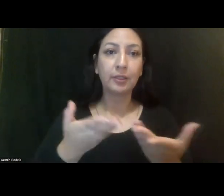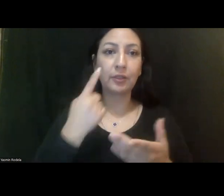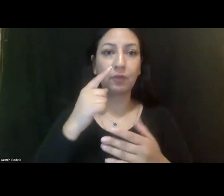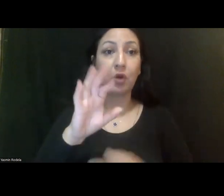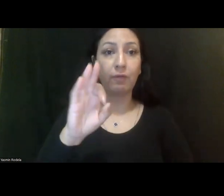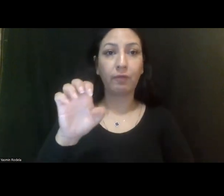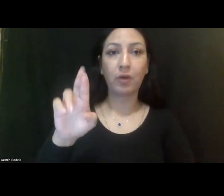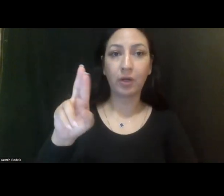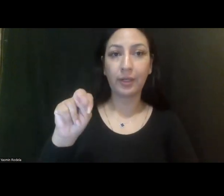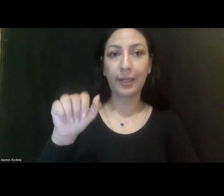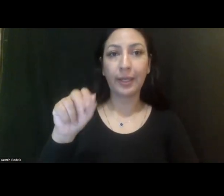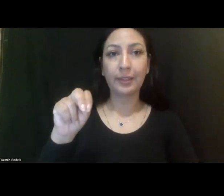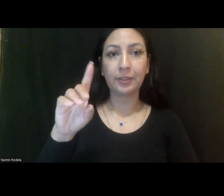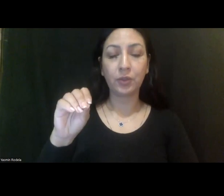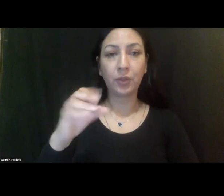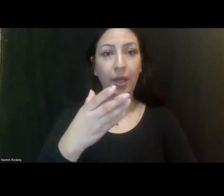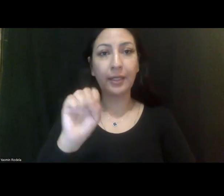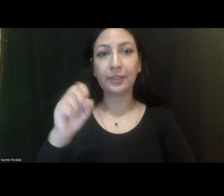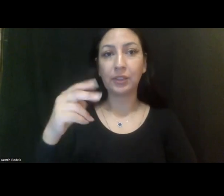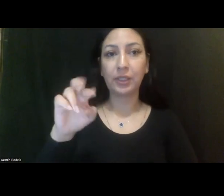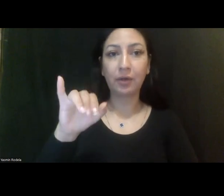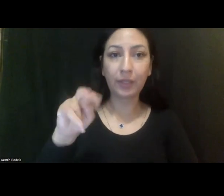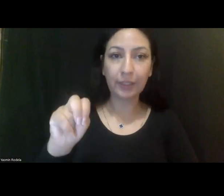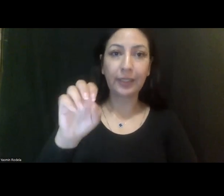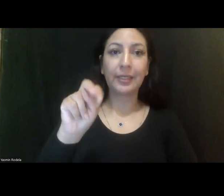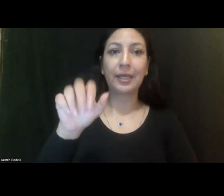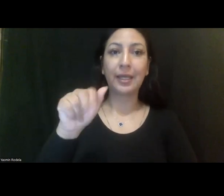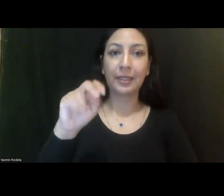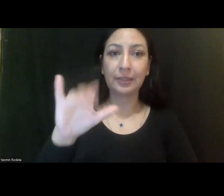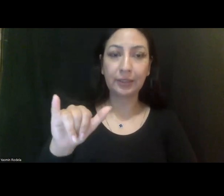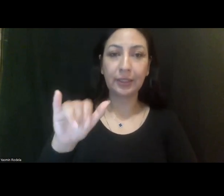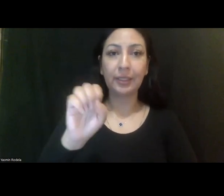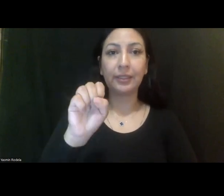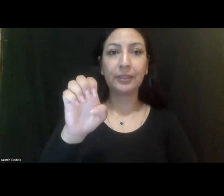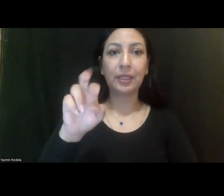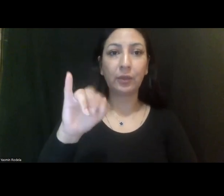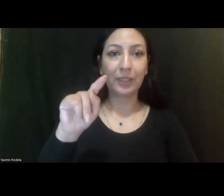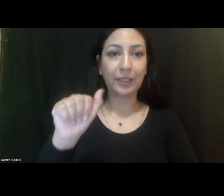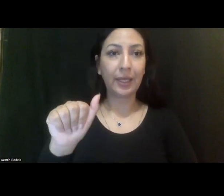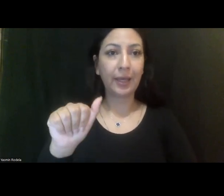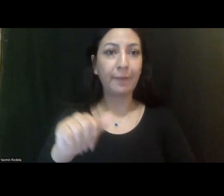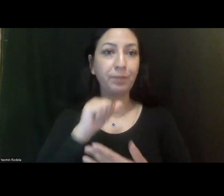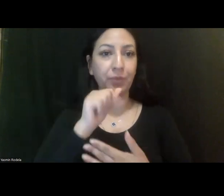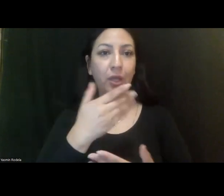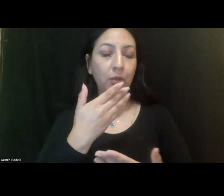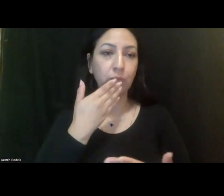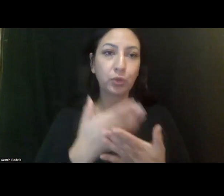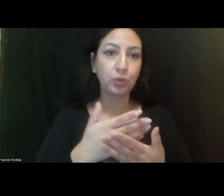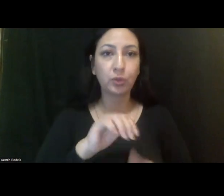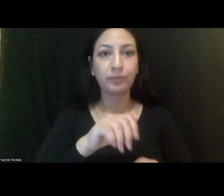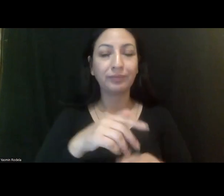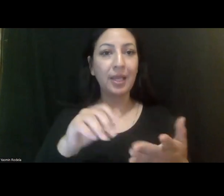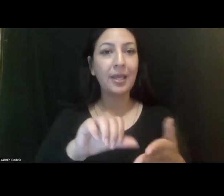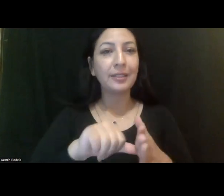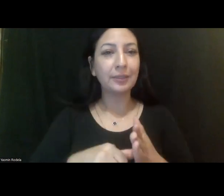Fernando or Sharon or Nancy or Sarita, I think, is on, but also not in a great position to contribute.